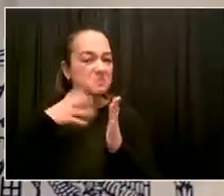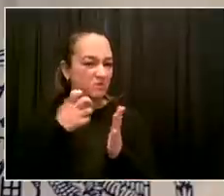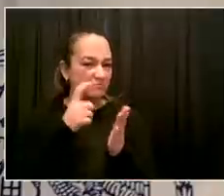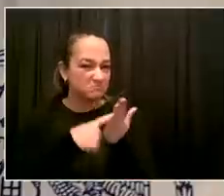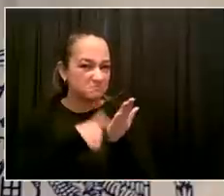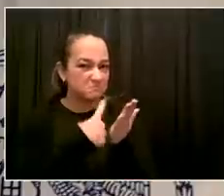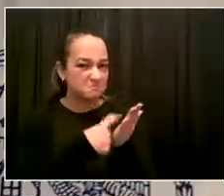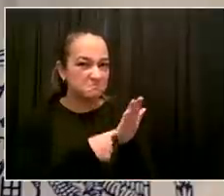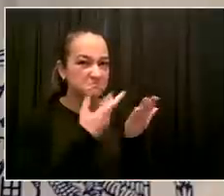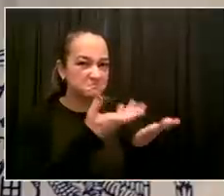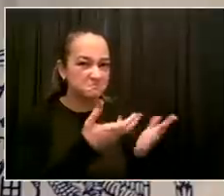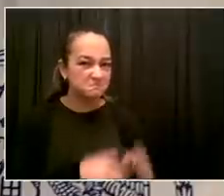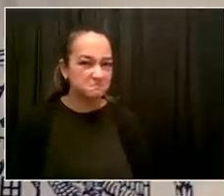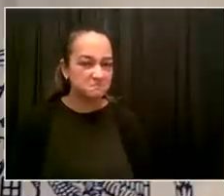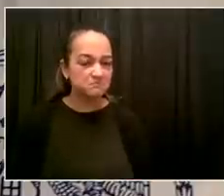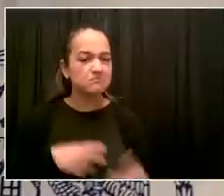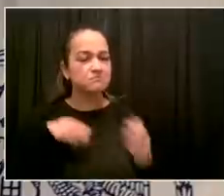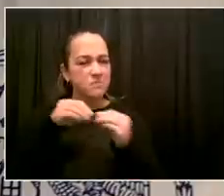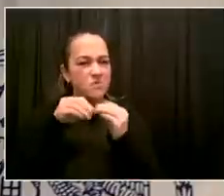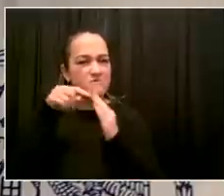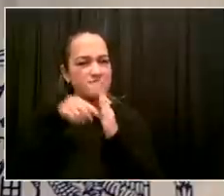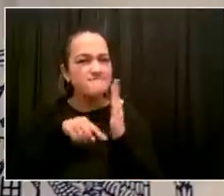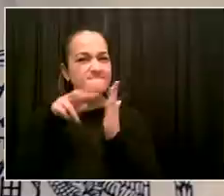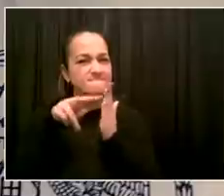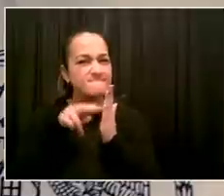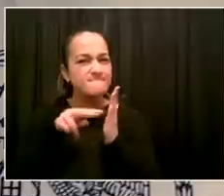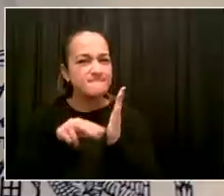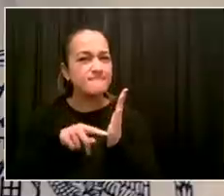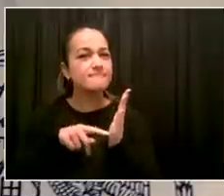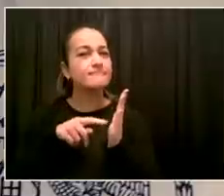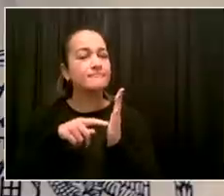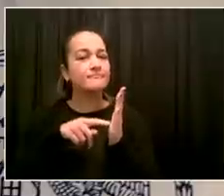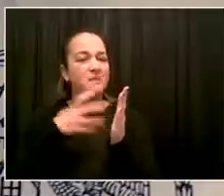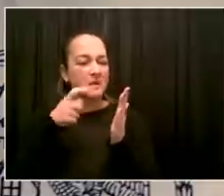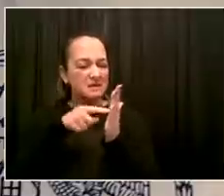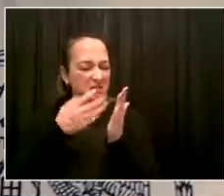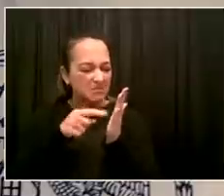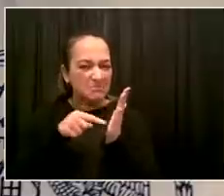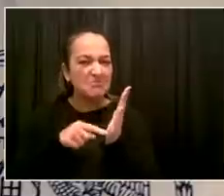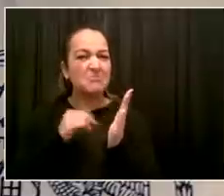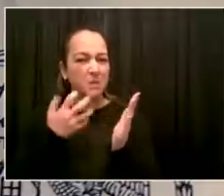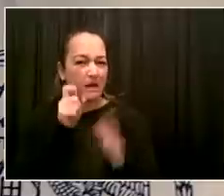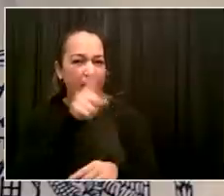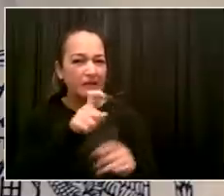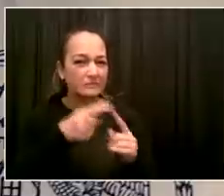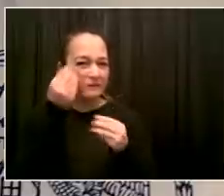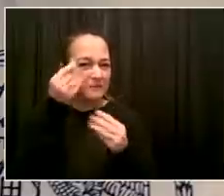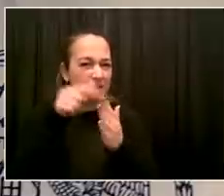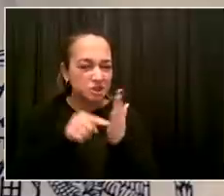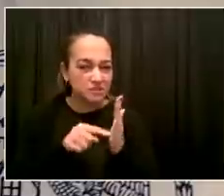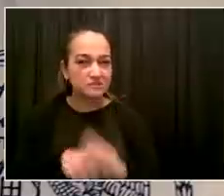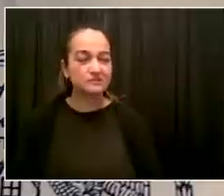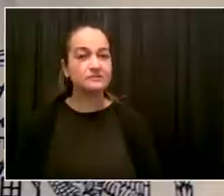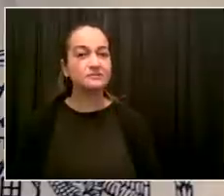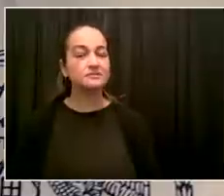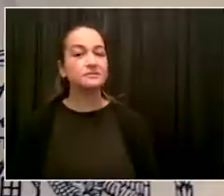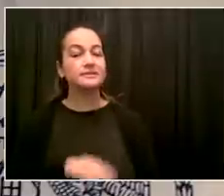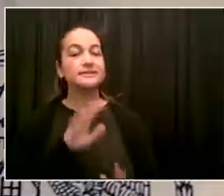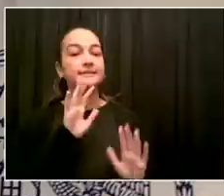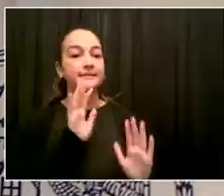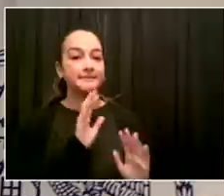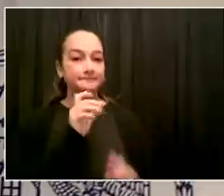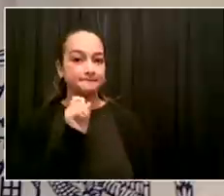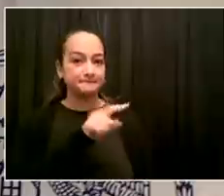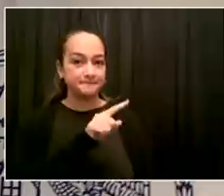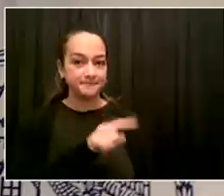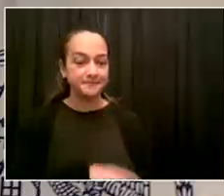some questions about it. But one thing that I was interested in asking about was that, you know, this question of alerting people